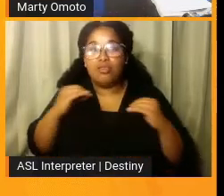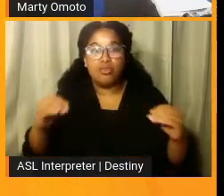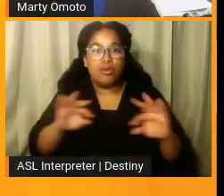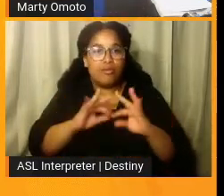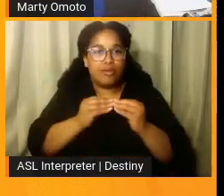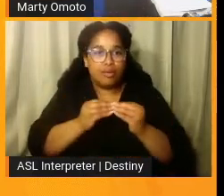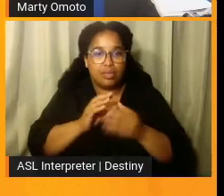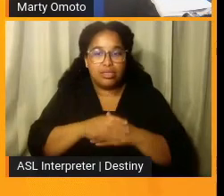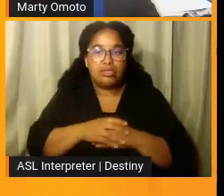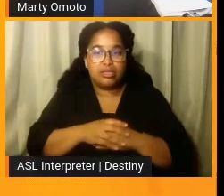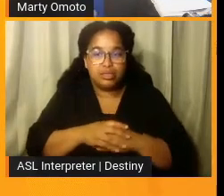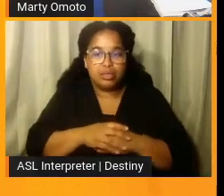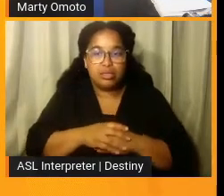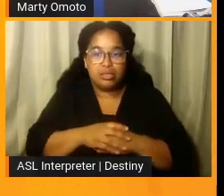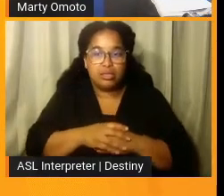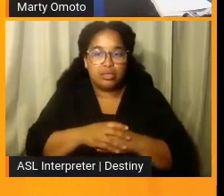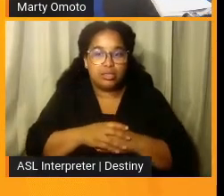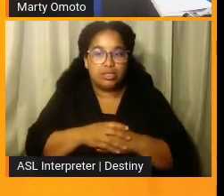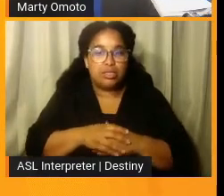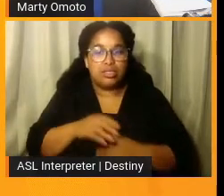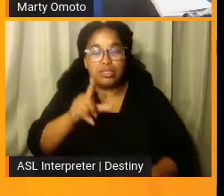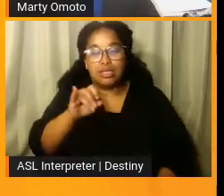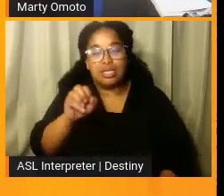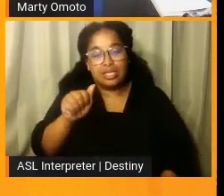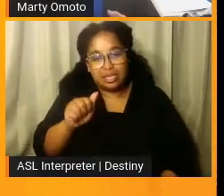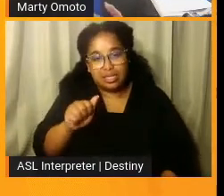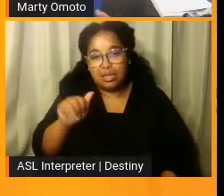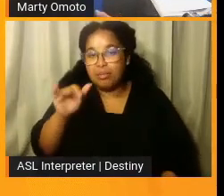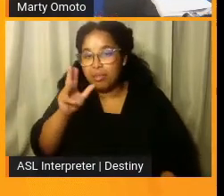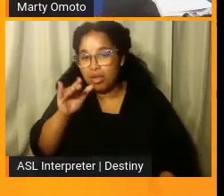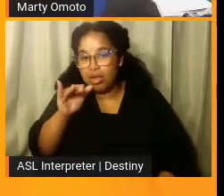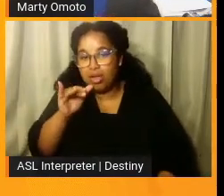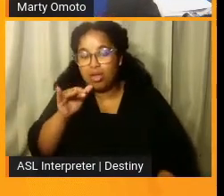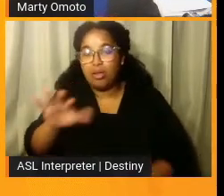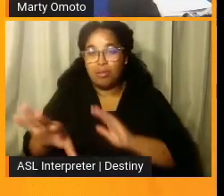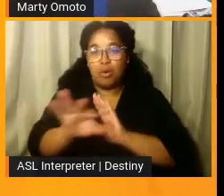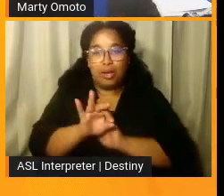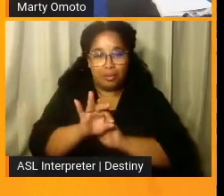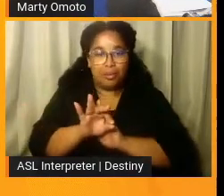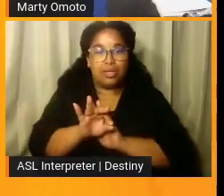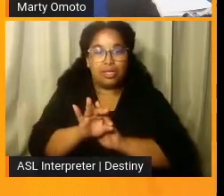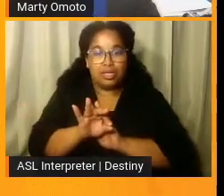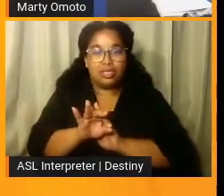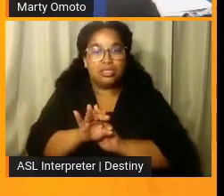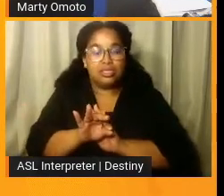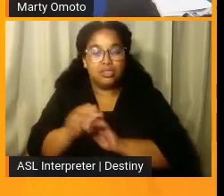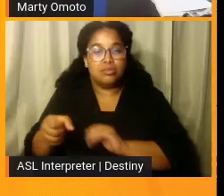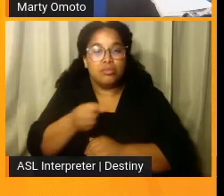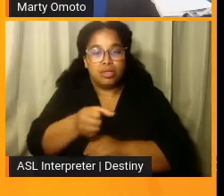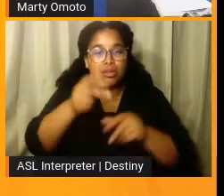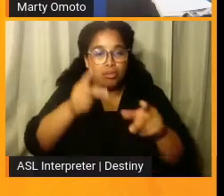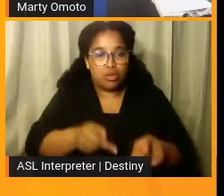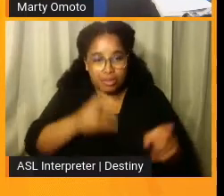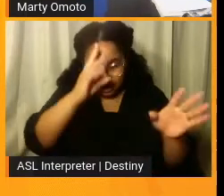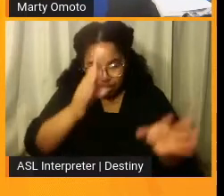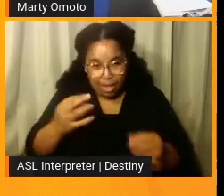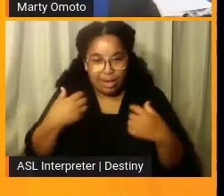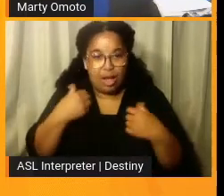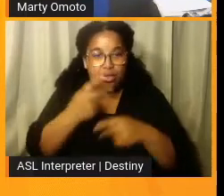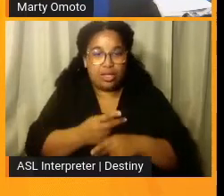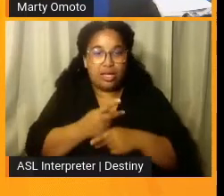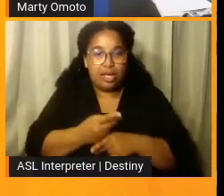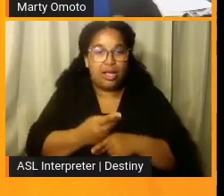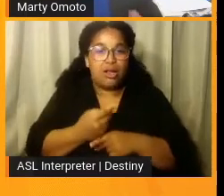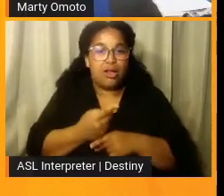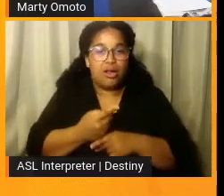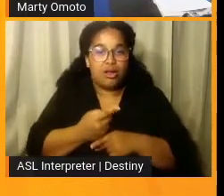And the mother, Lisa, uh, appointed me to be her, uh, the person to make healthcare decisions for her when in her final